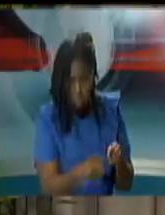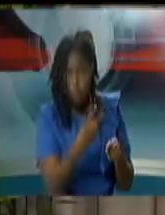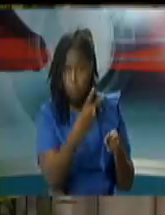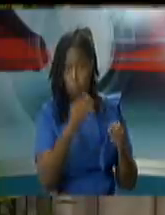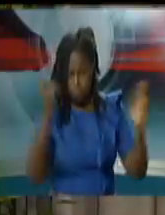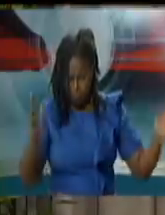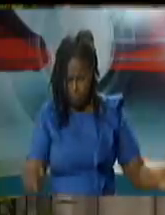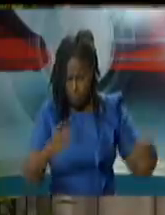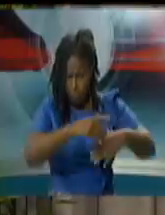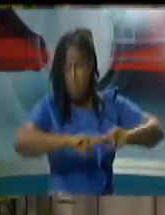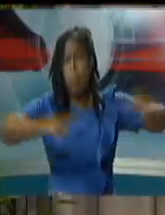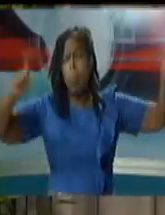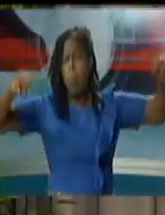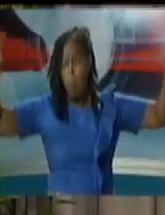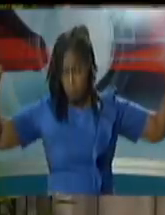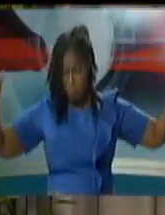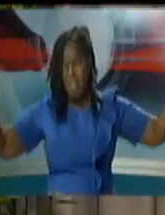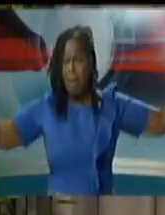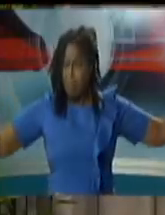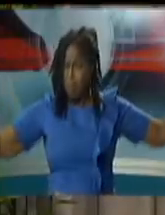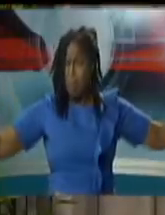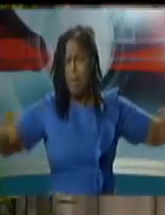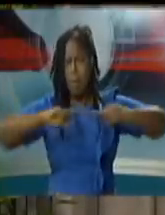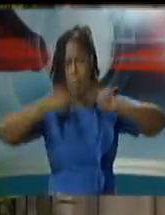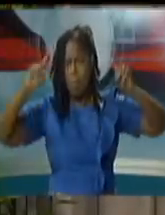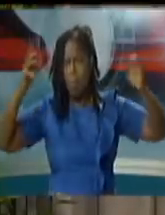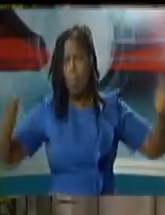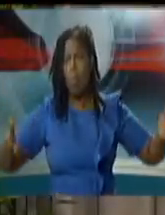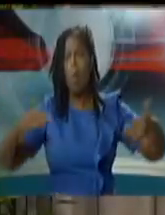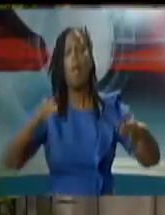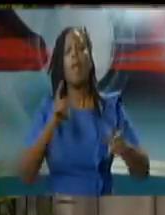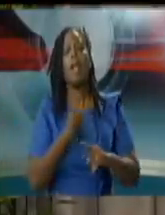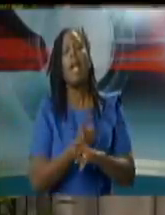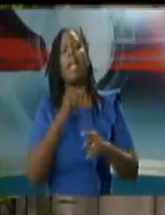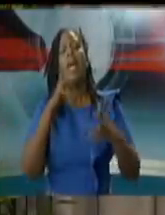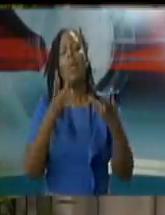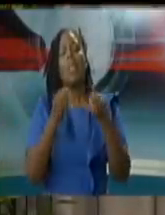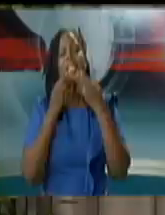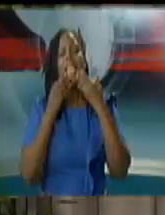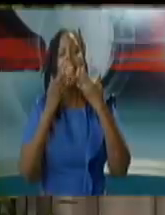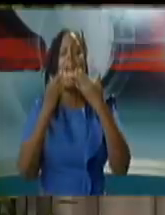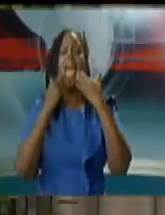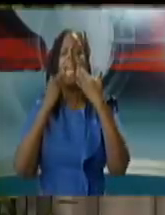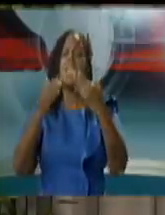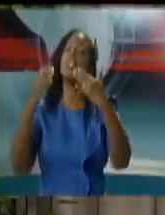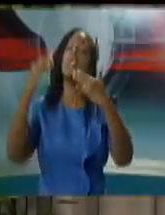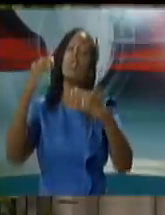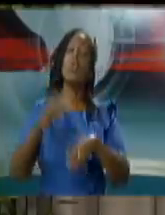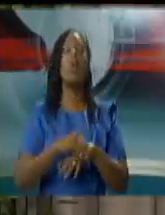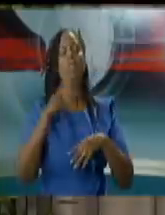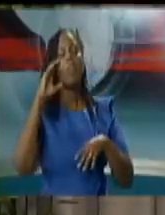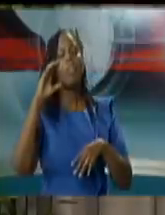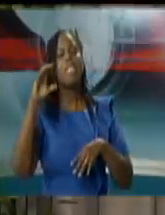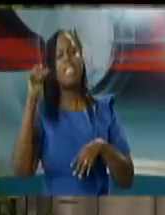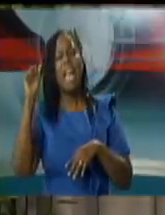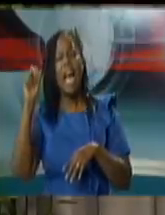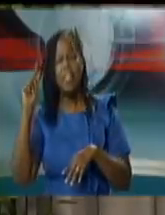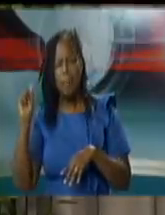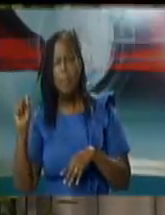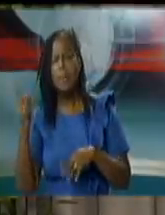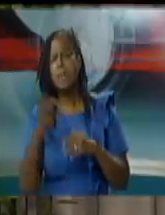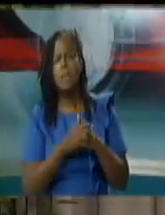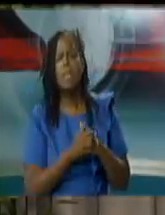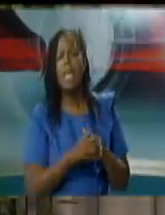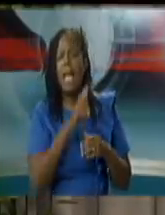again i want to say thank you to master christian morris allen the executive court administrator and to the honorable chief